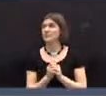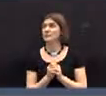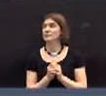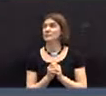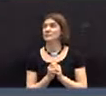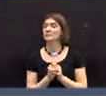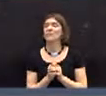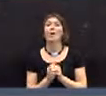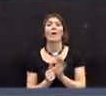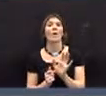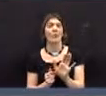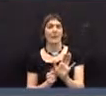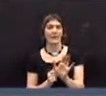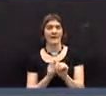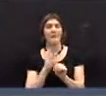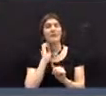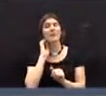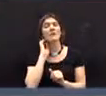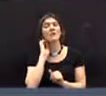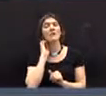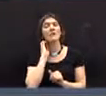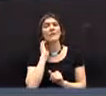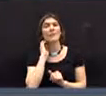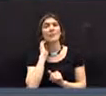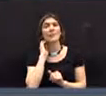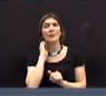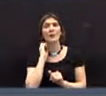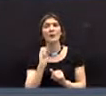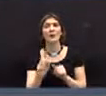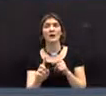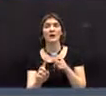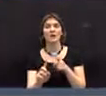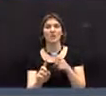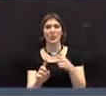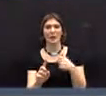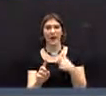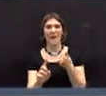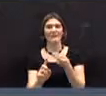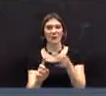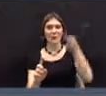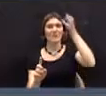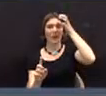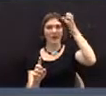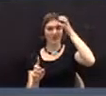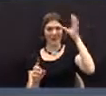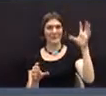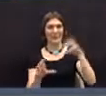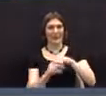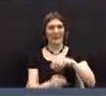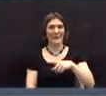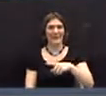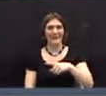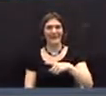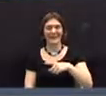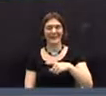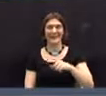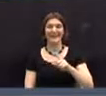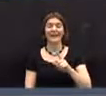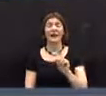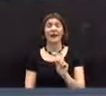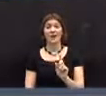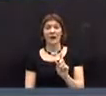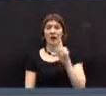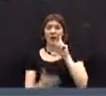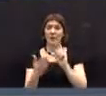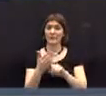You have, uh, actually a couple of concepts here. Um, the first